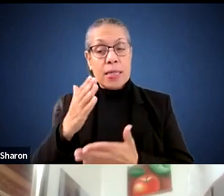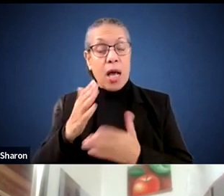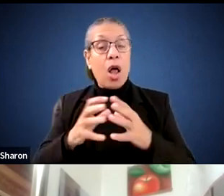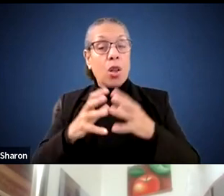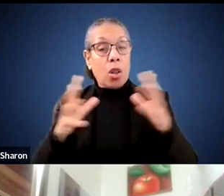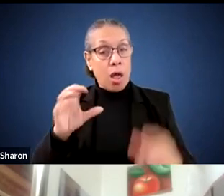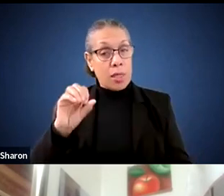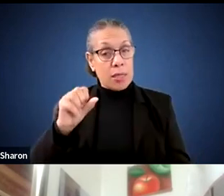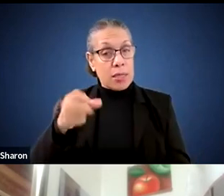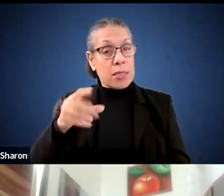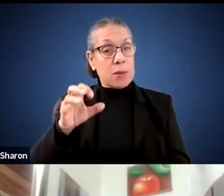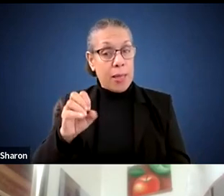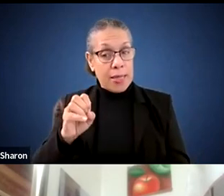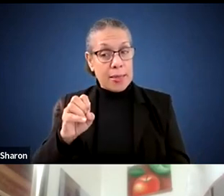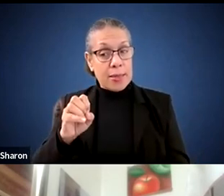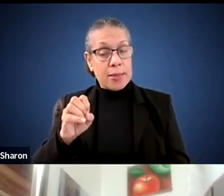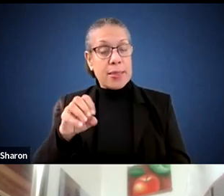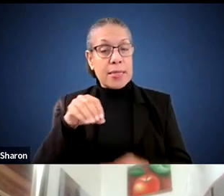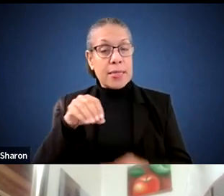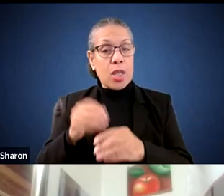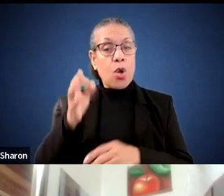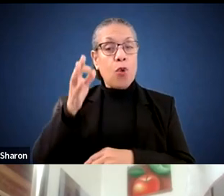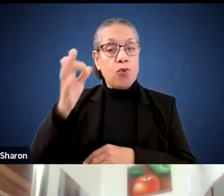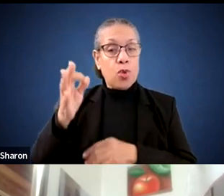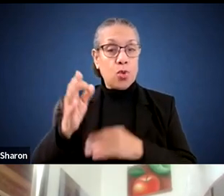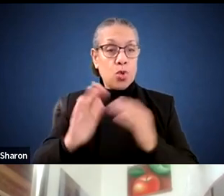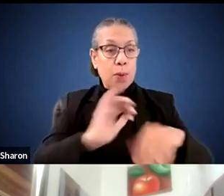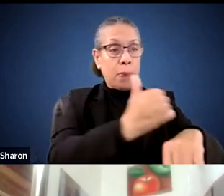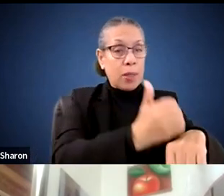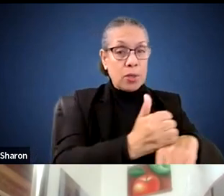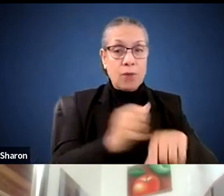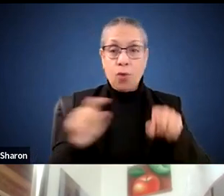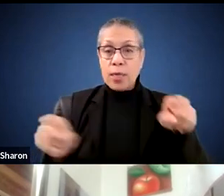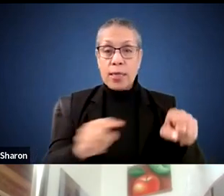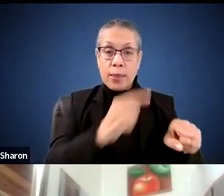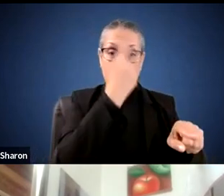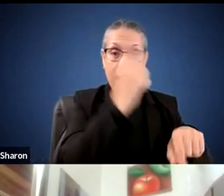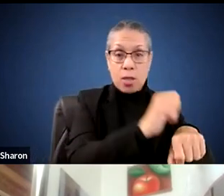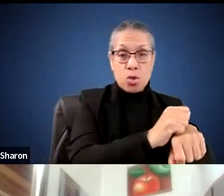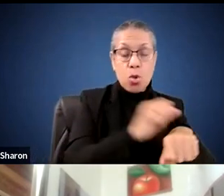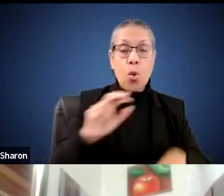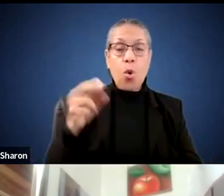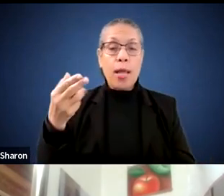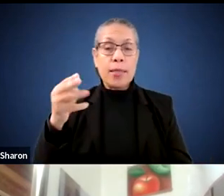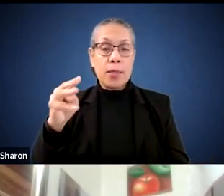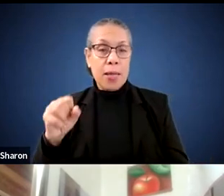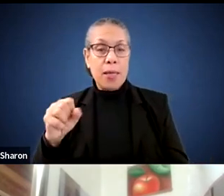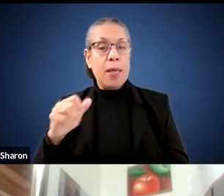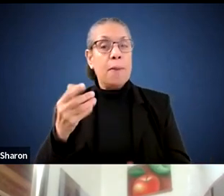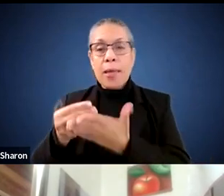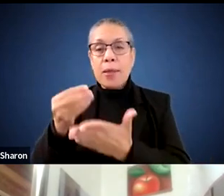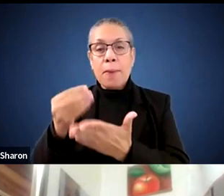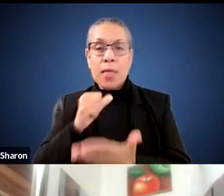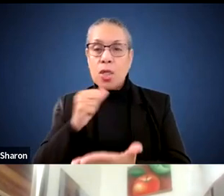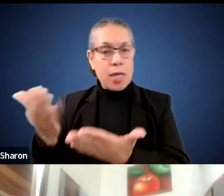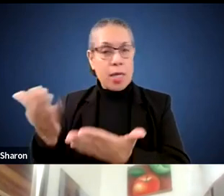the space that will be in a new future building for the Blackstone or the Horace Mann may not be reimbursable by the MSBA due